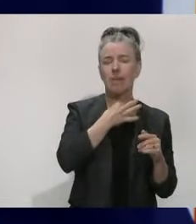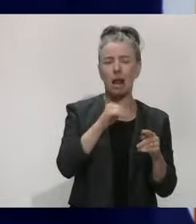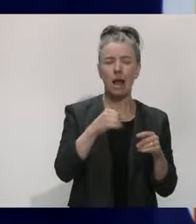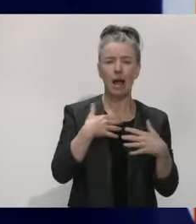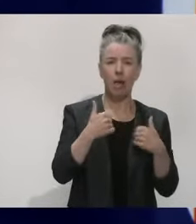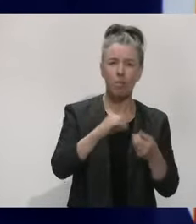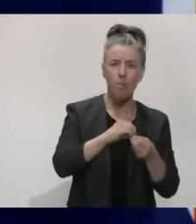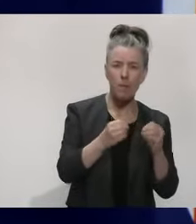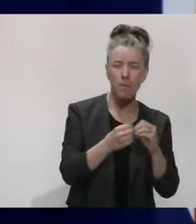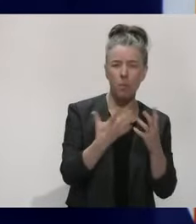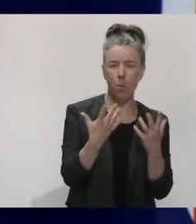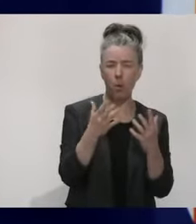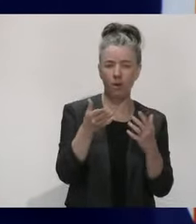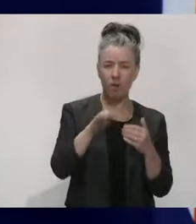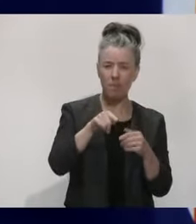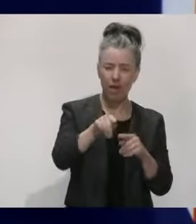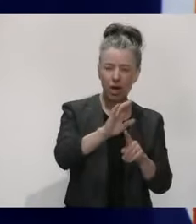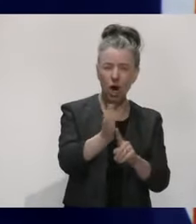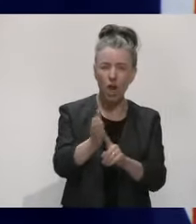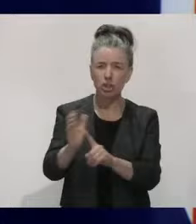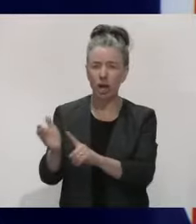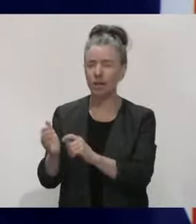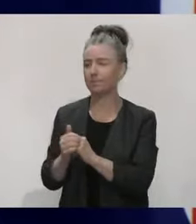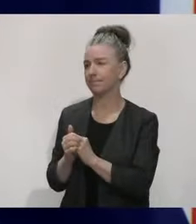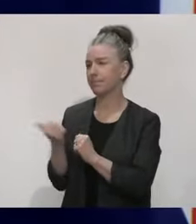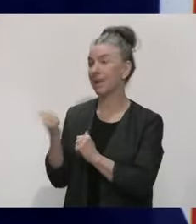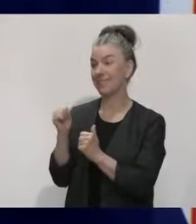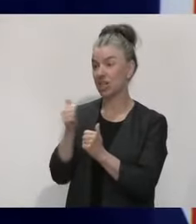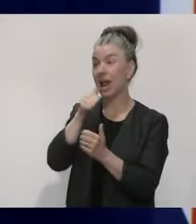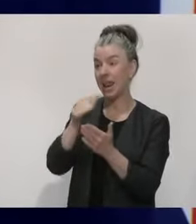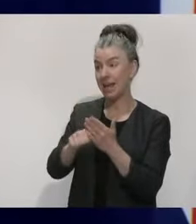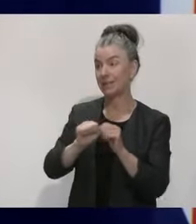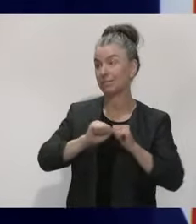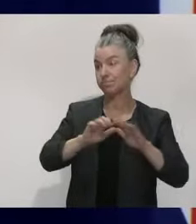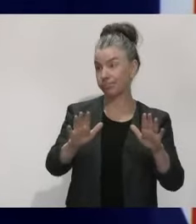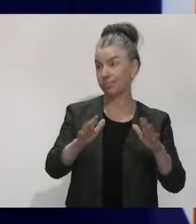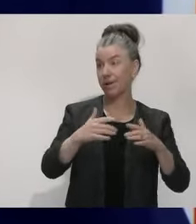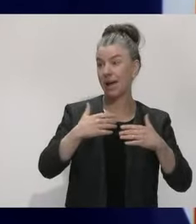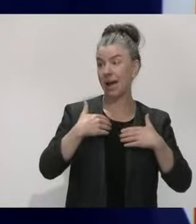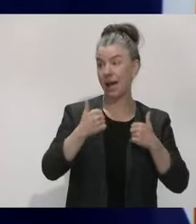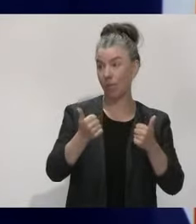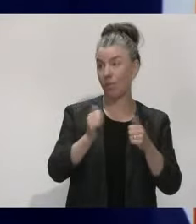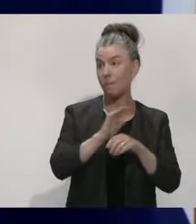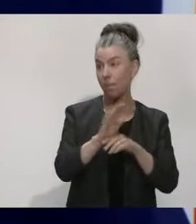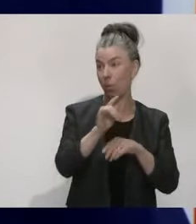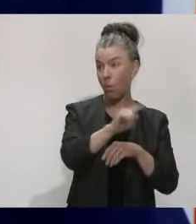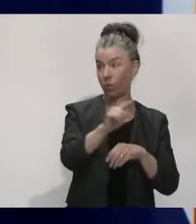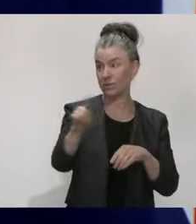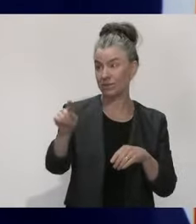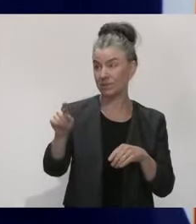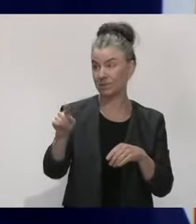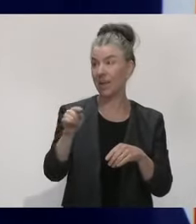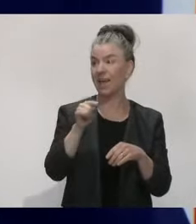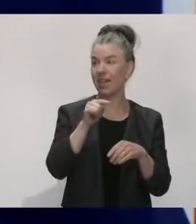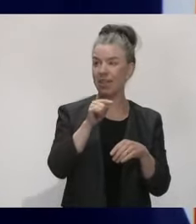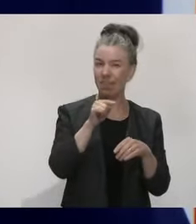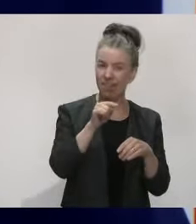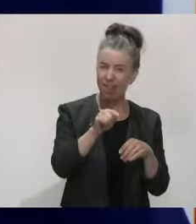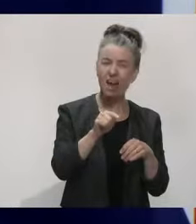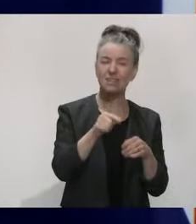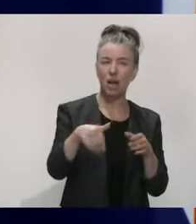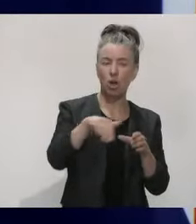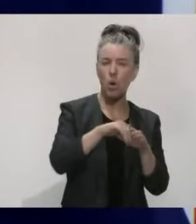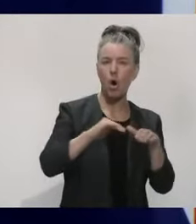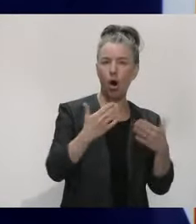health boards. I had sent it out in a letter to them. And that was what was guiding the offer of testing at general practice and